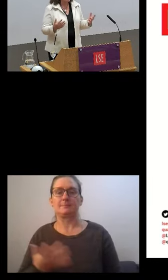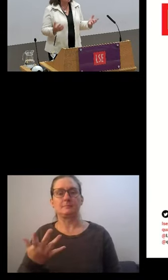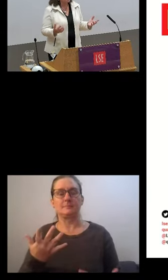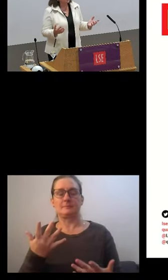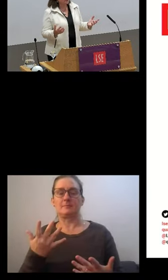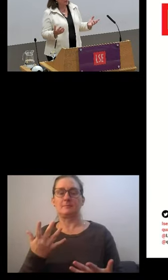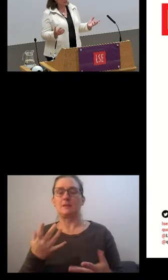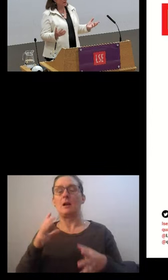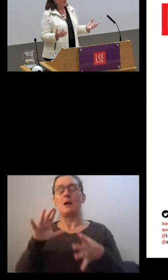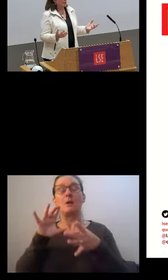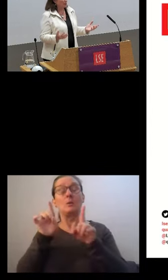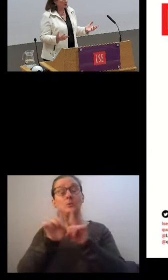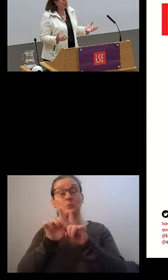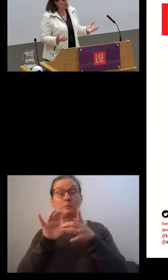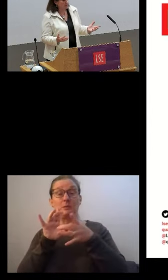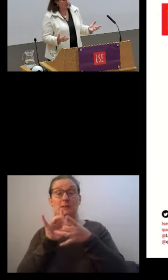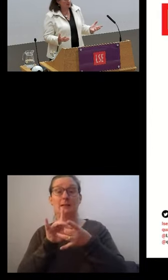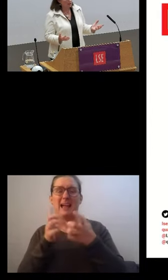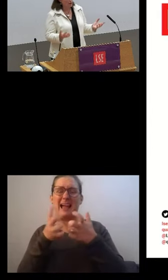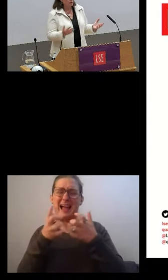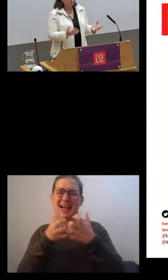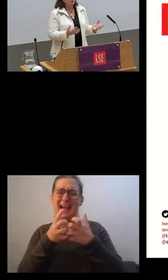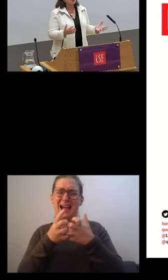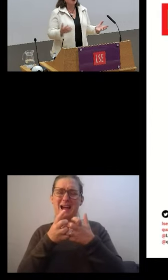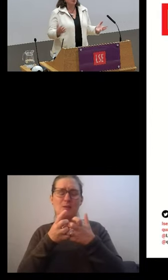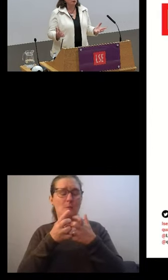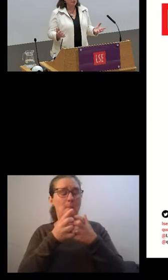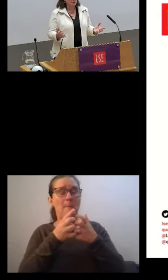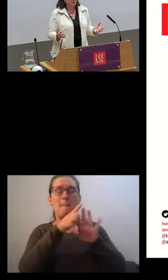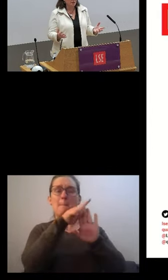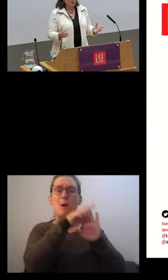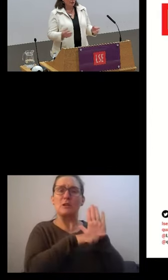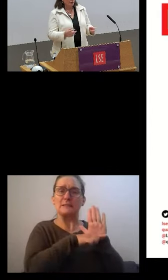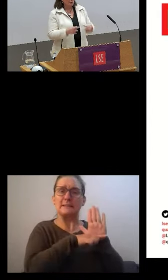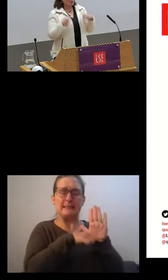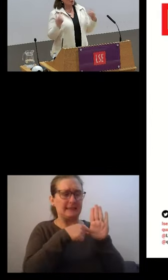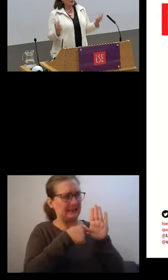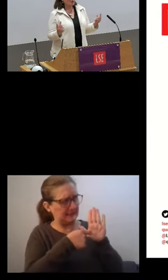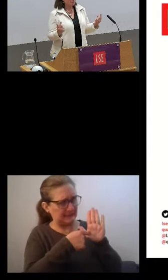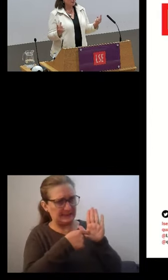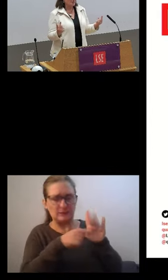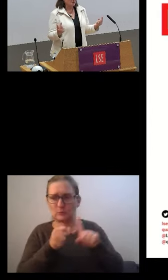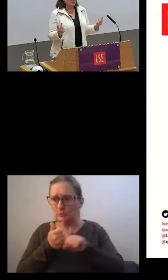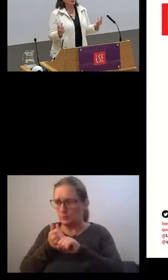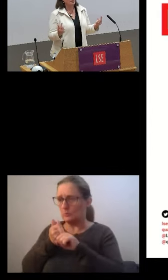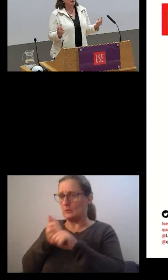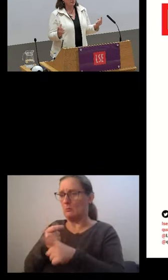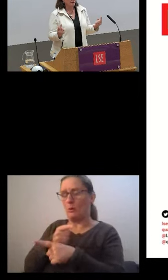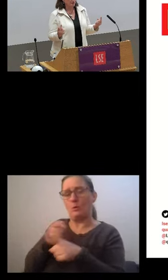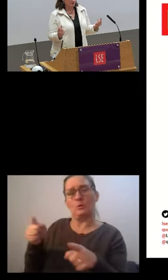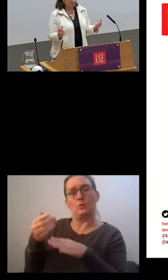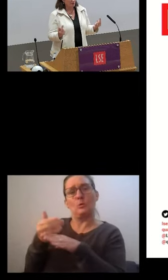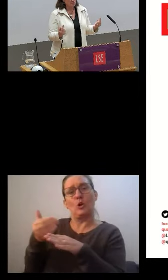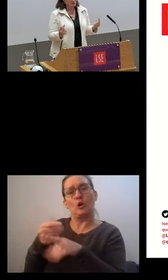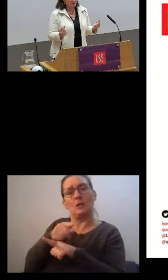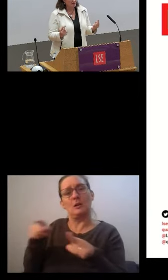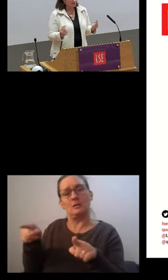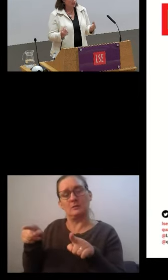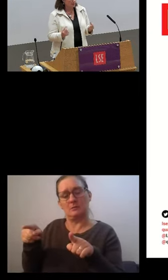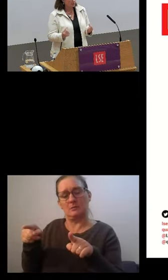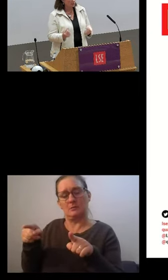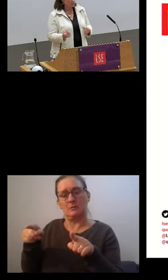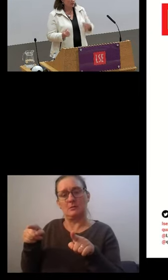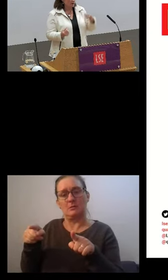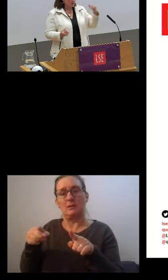how do we design our public policies? Are we supporting workers from the perspective of these cluster disadvantages? Because my